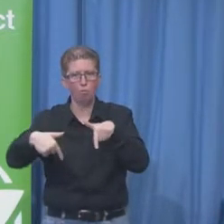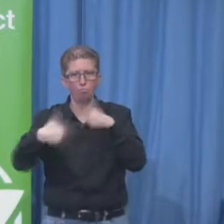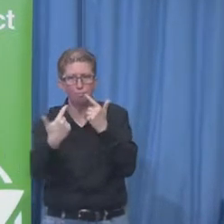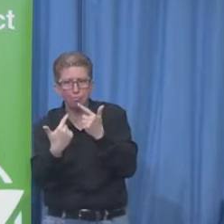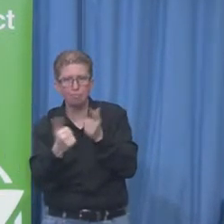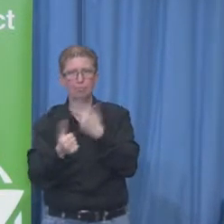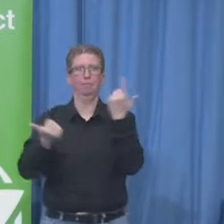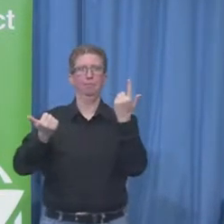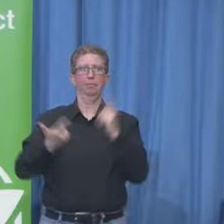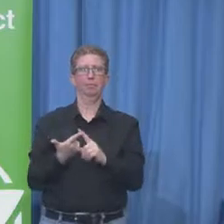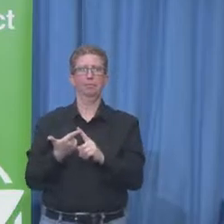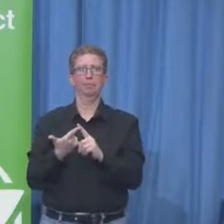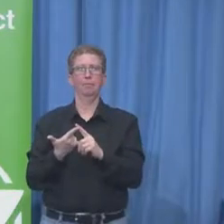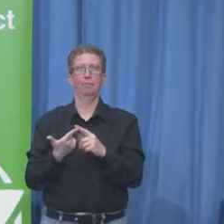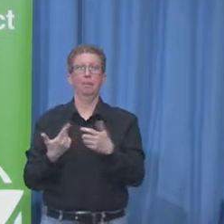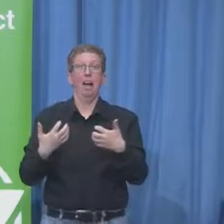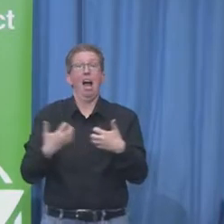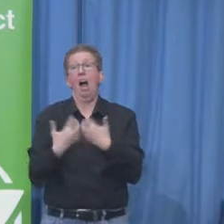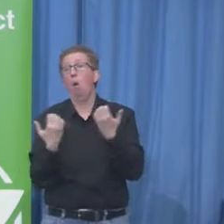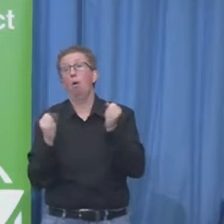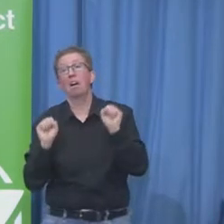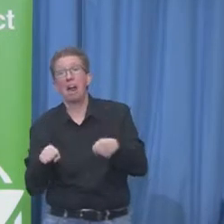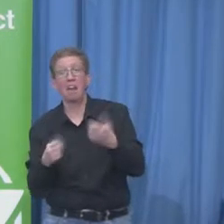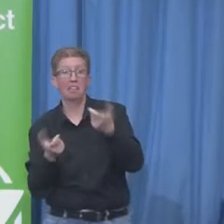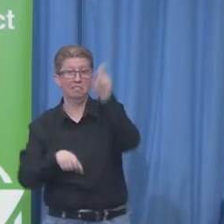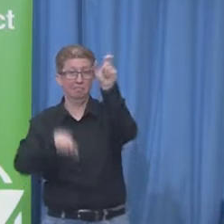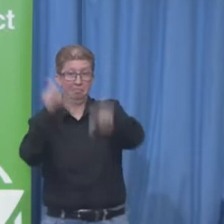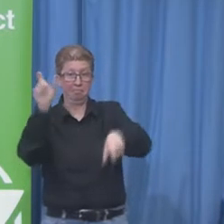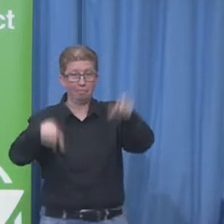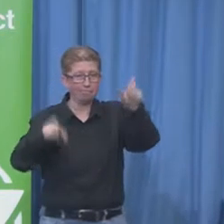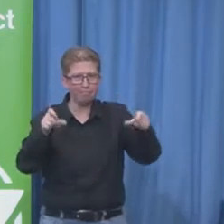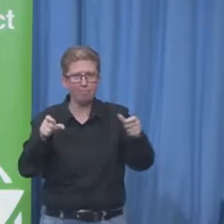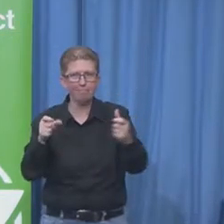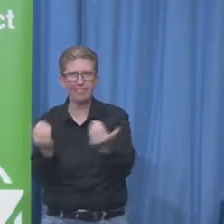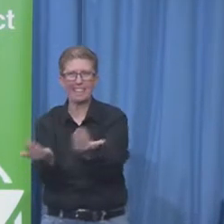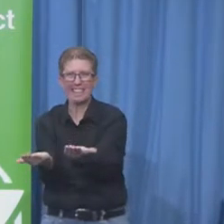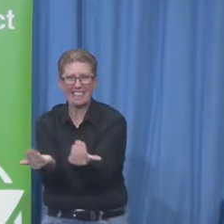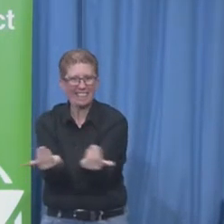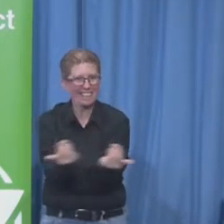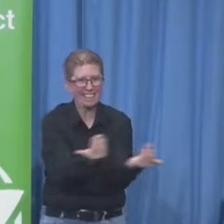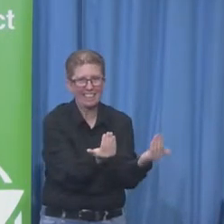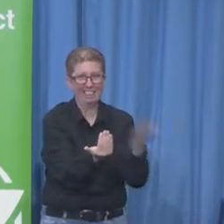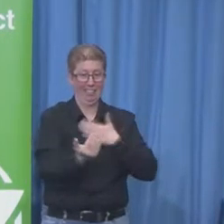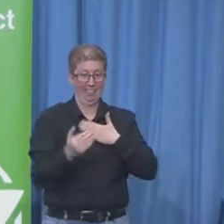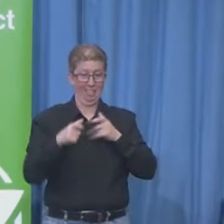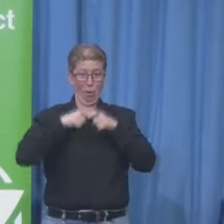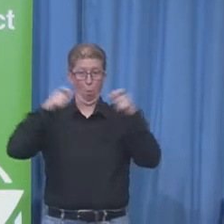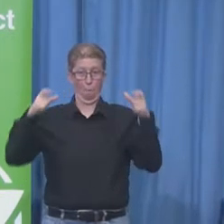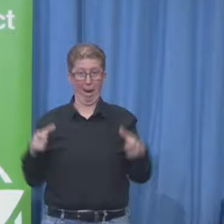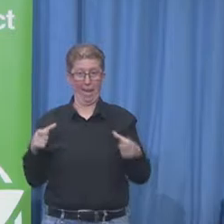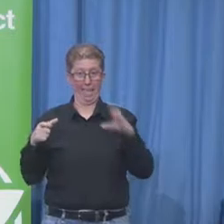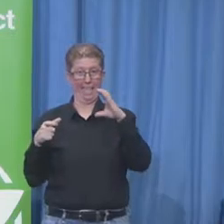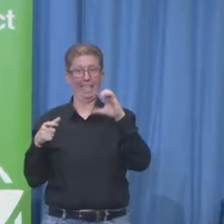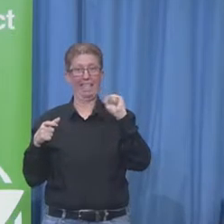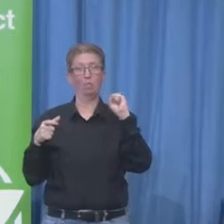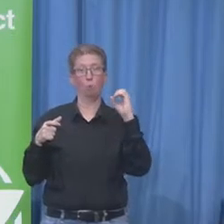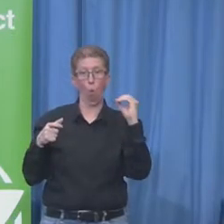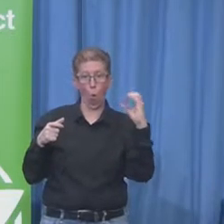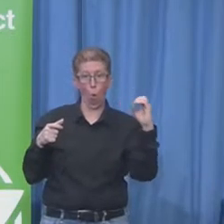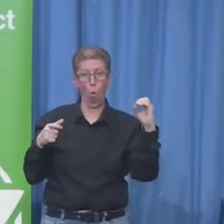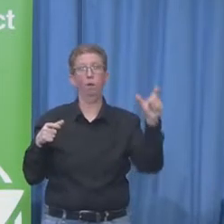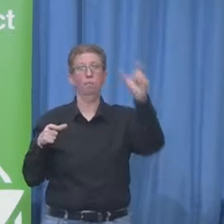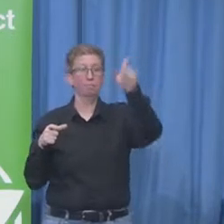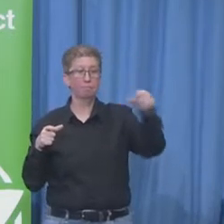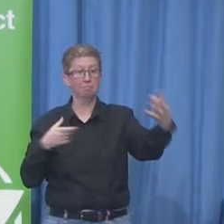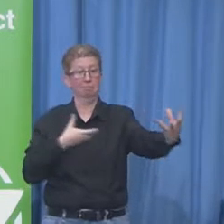into at Cisco. We identified four major employment centers. Bangalore, India. Krakow, Poland.